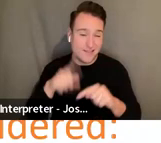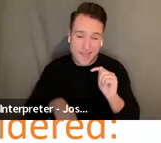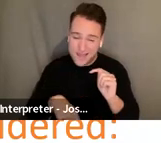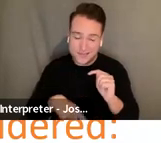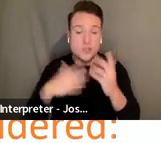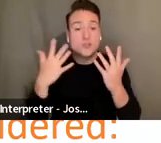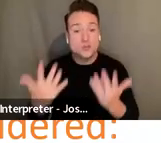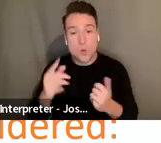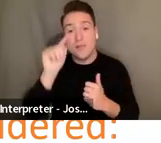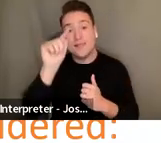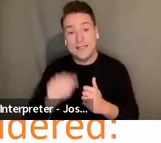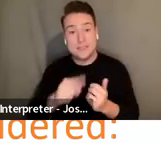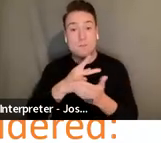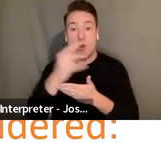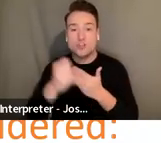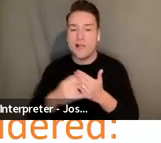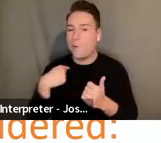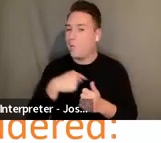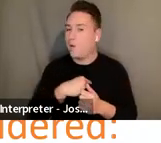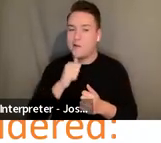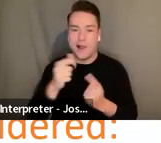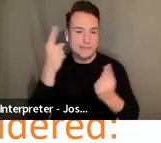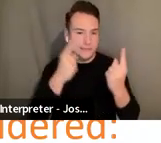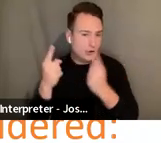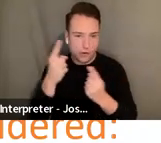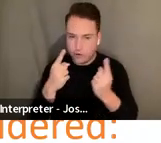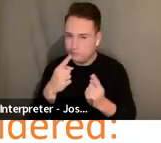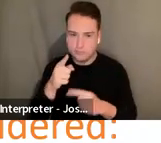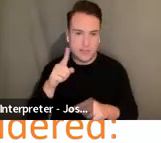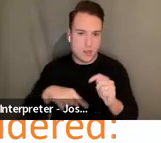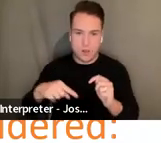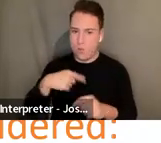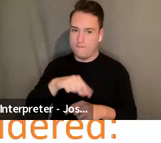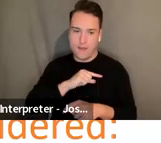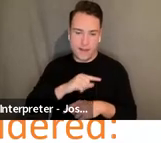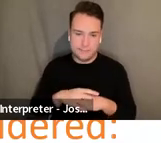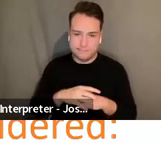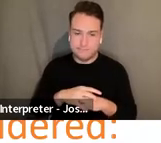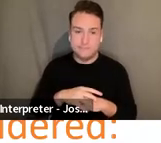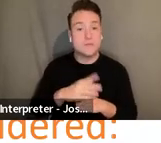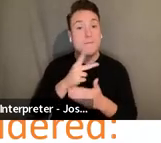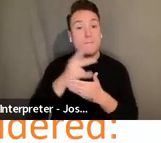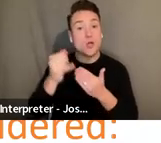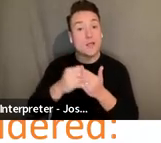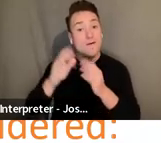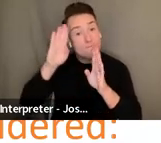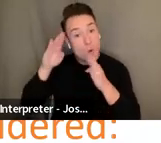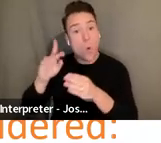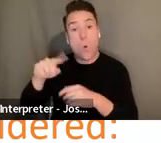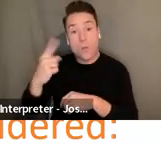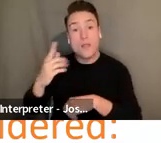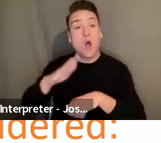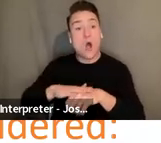these are the projects that are not eligible and will not be considered. Projects focus solely on children and family